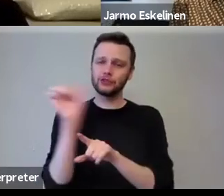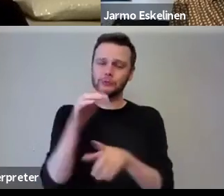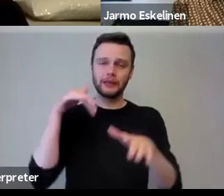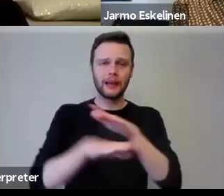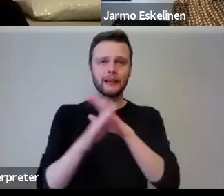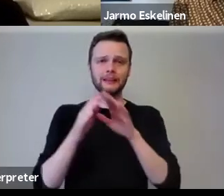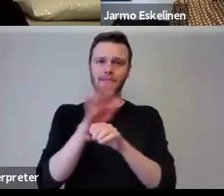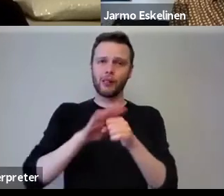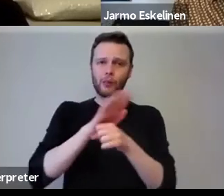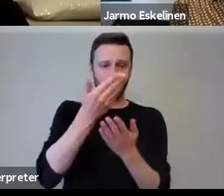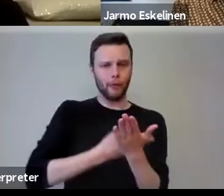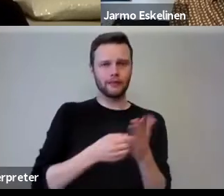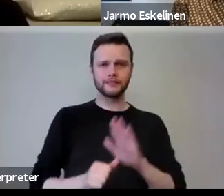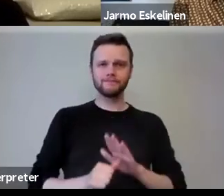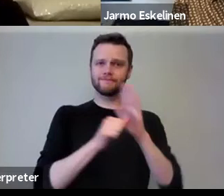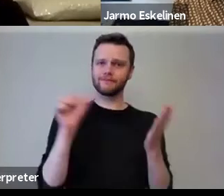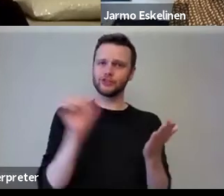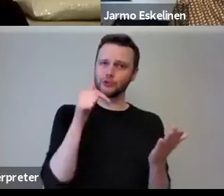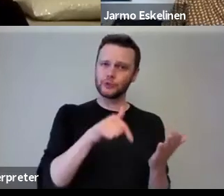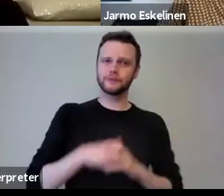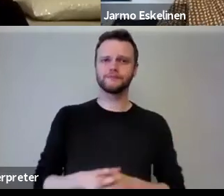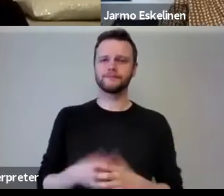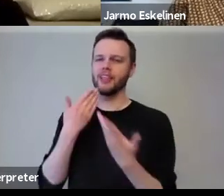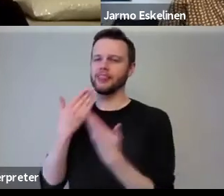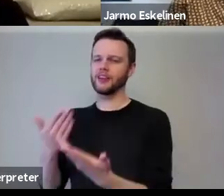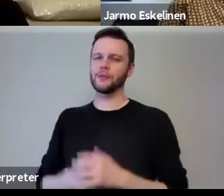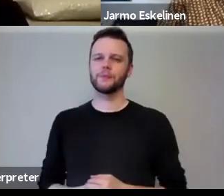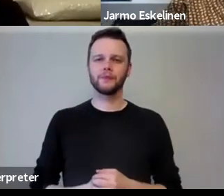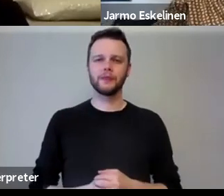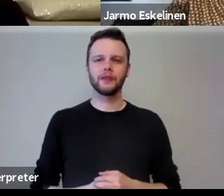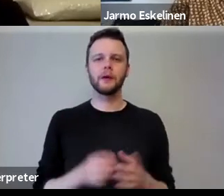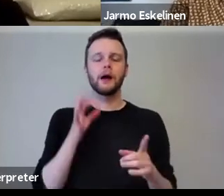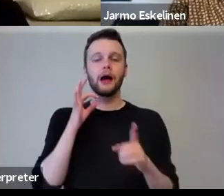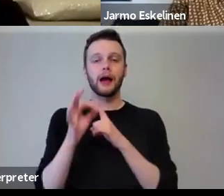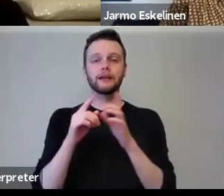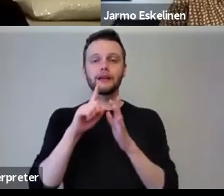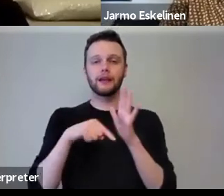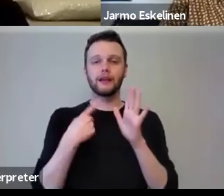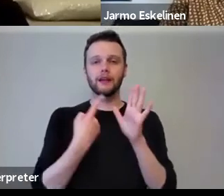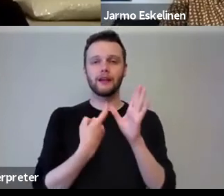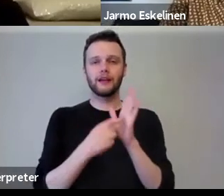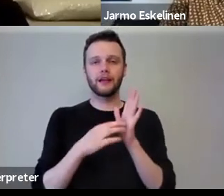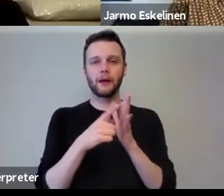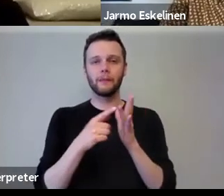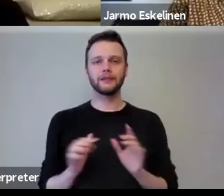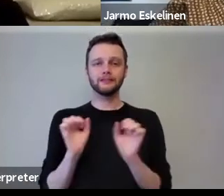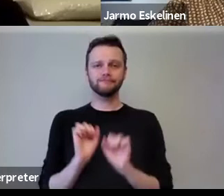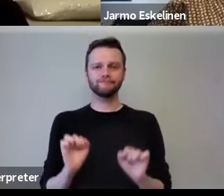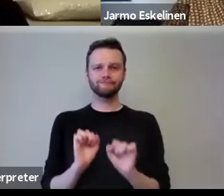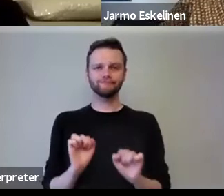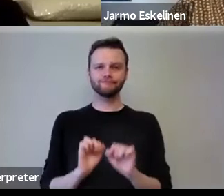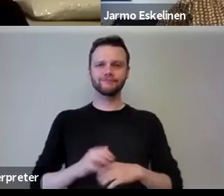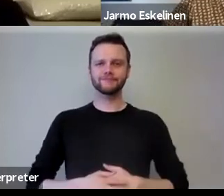circle on that. Thank you. Um, I'm going to come on to Yermo. Um, he's been patiently waiting. Um,